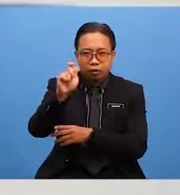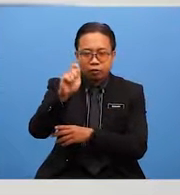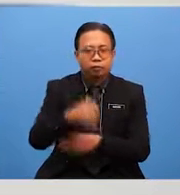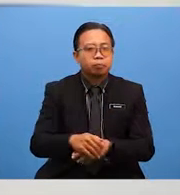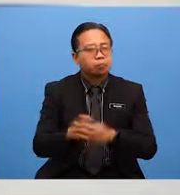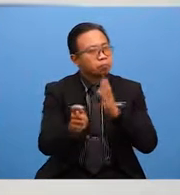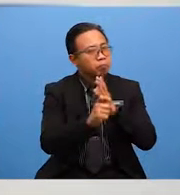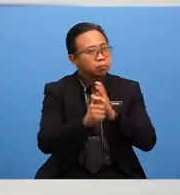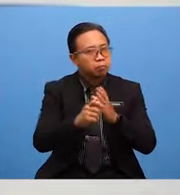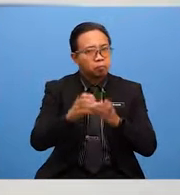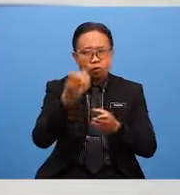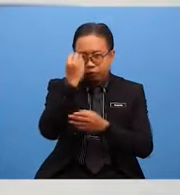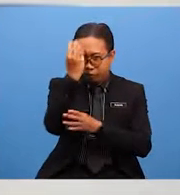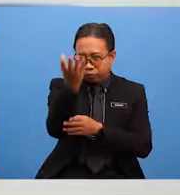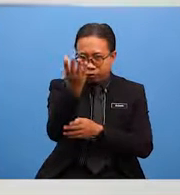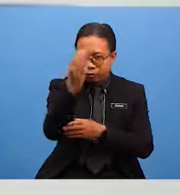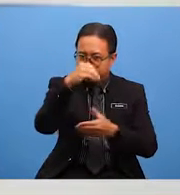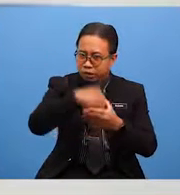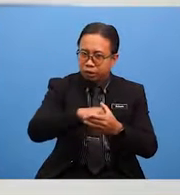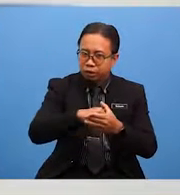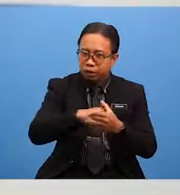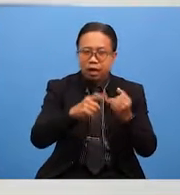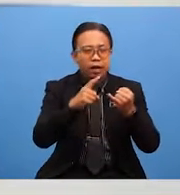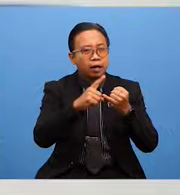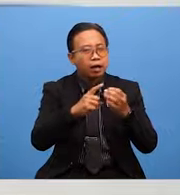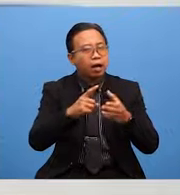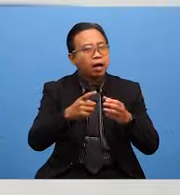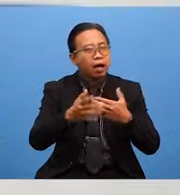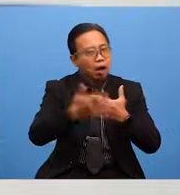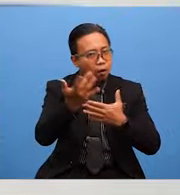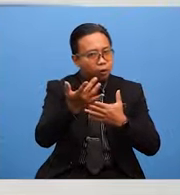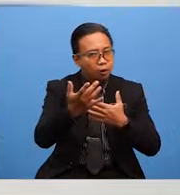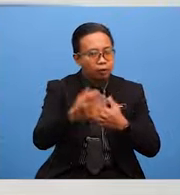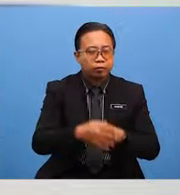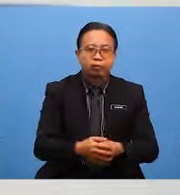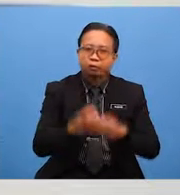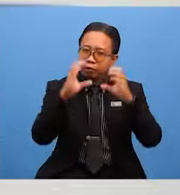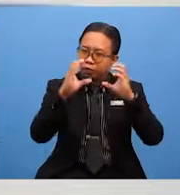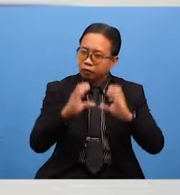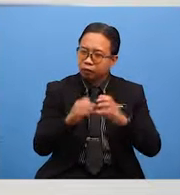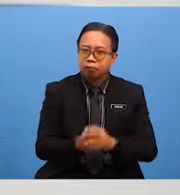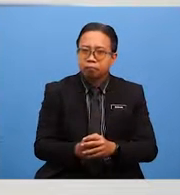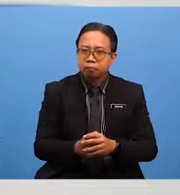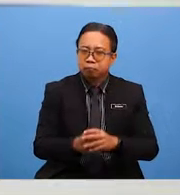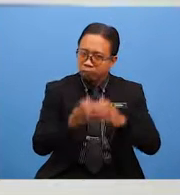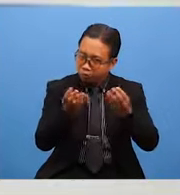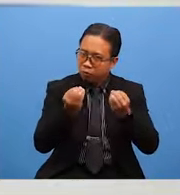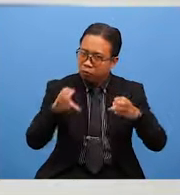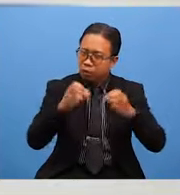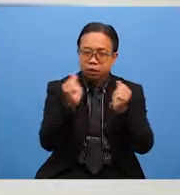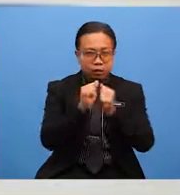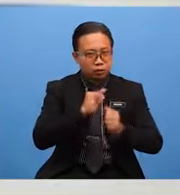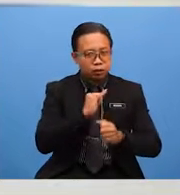information in the earlier paragraphs. Would you like to do this with me?